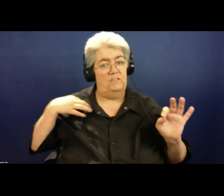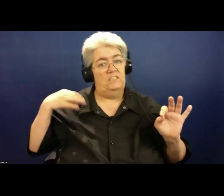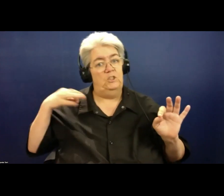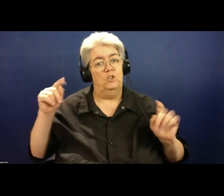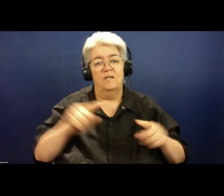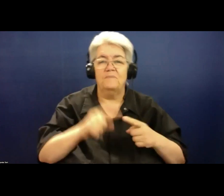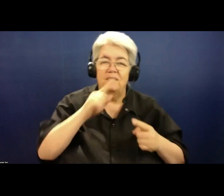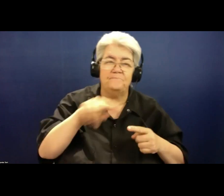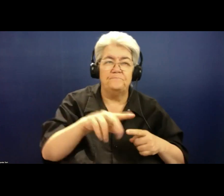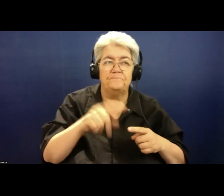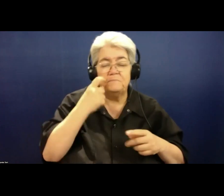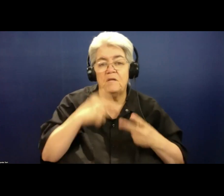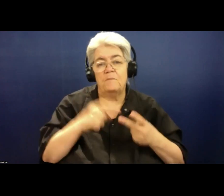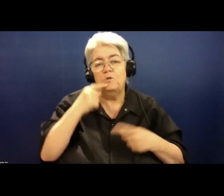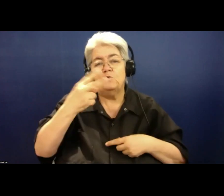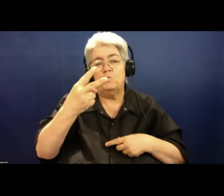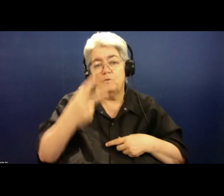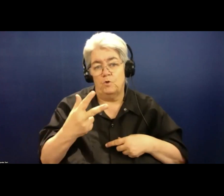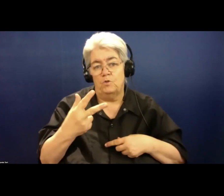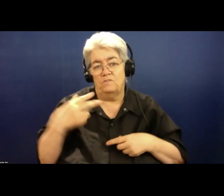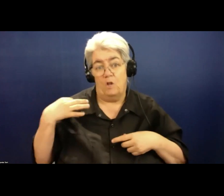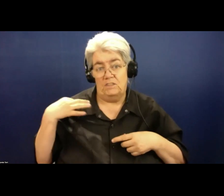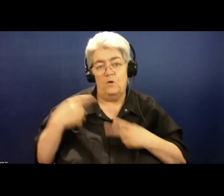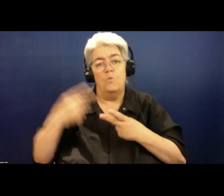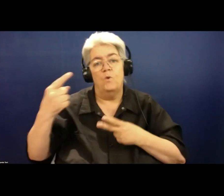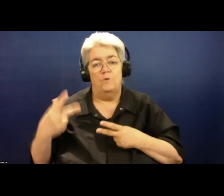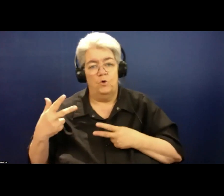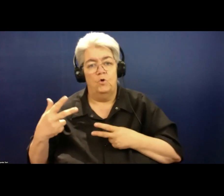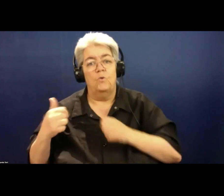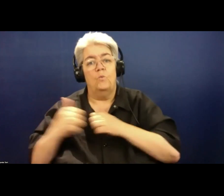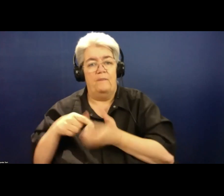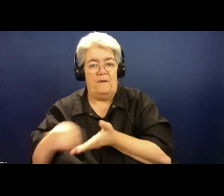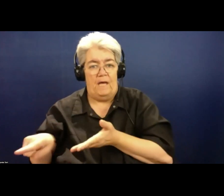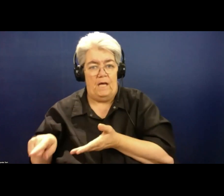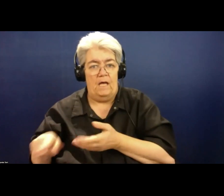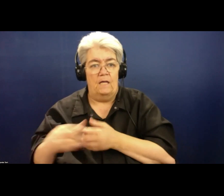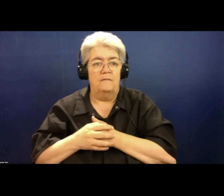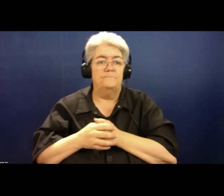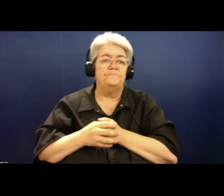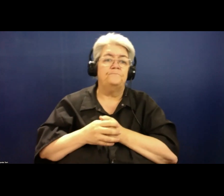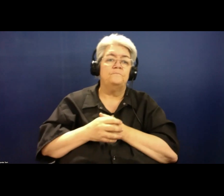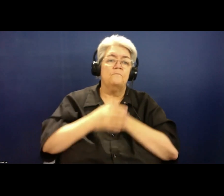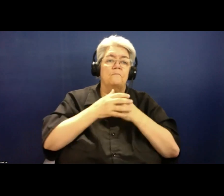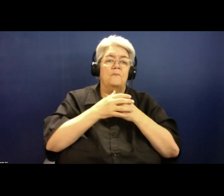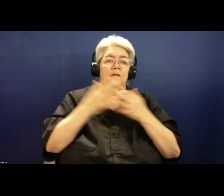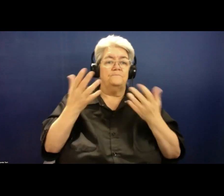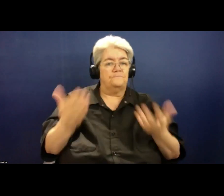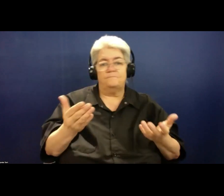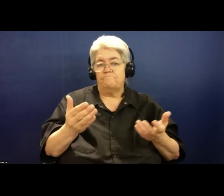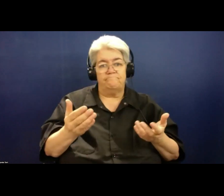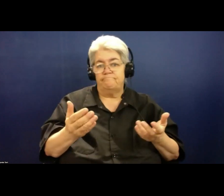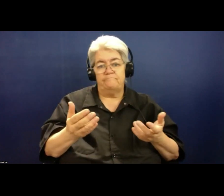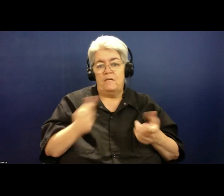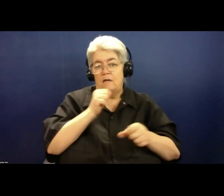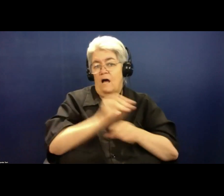mix of about two third volunteer, one third professional paid staff, sorry, paid staff, because we simply couldn't